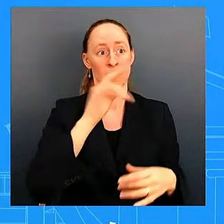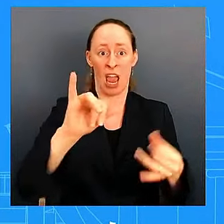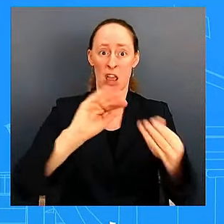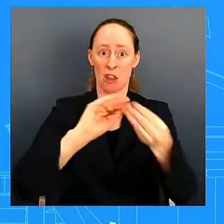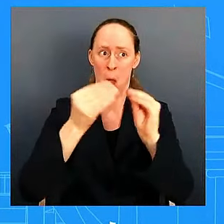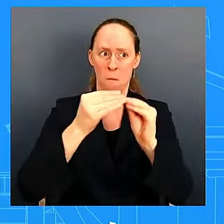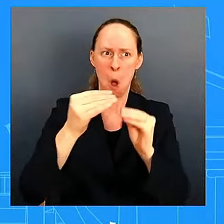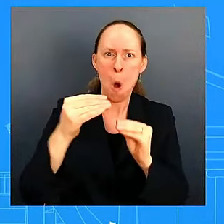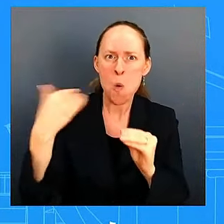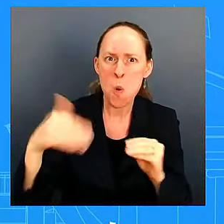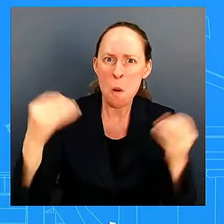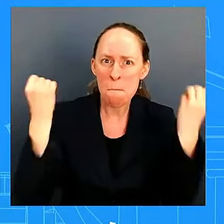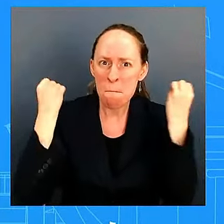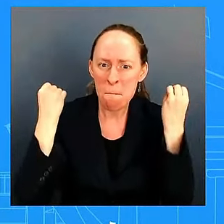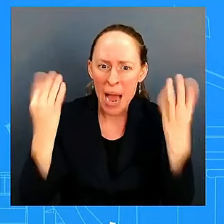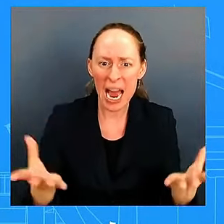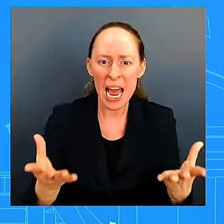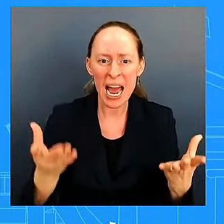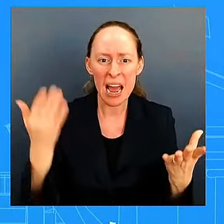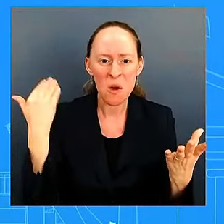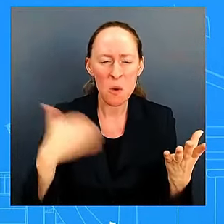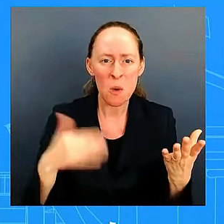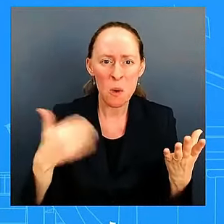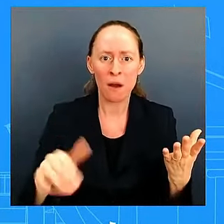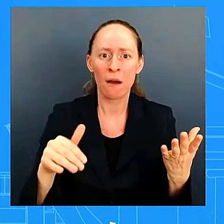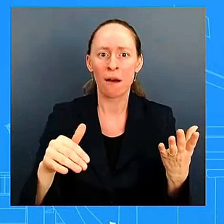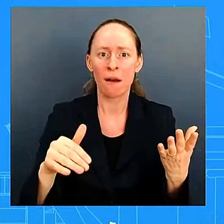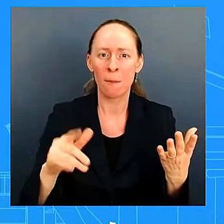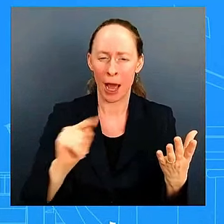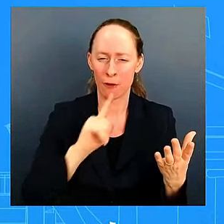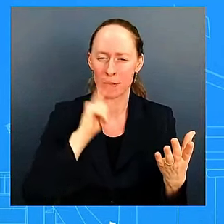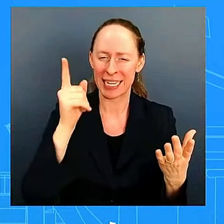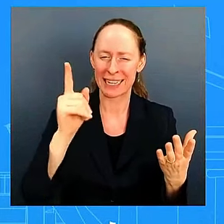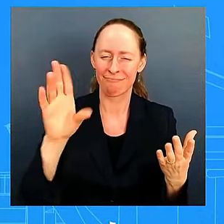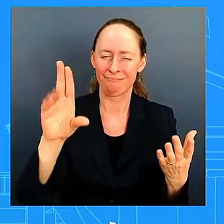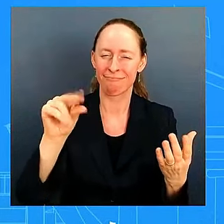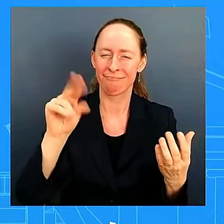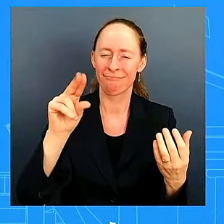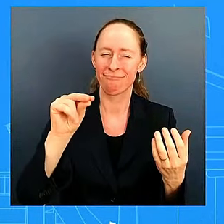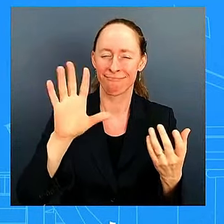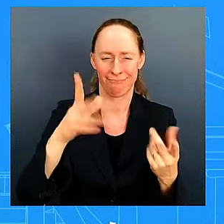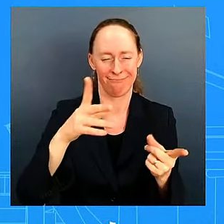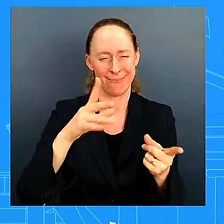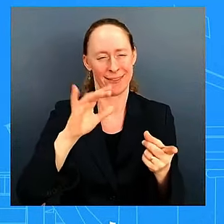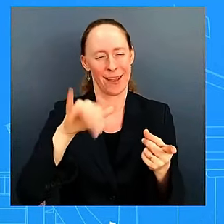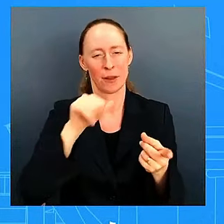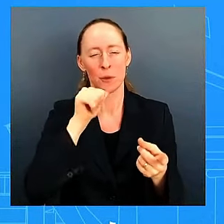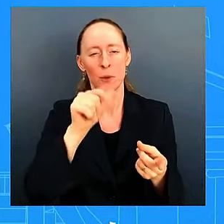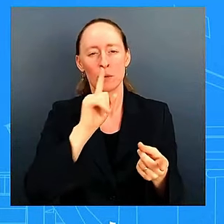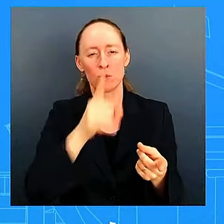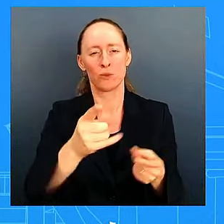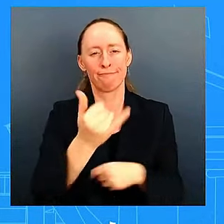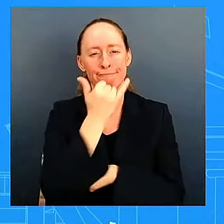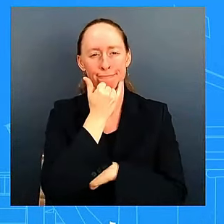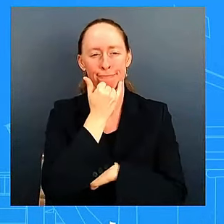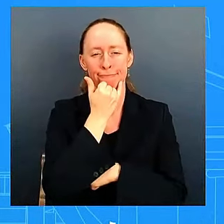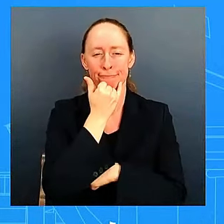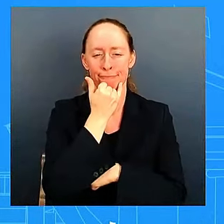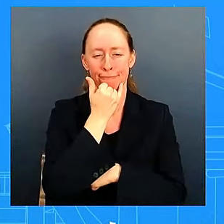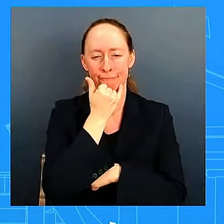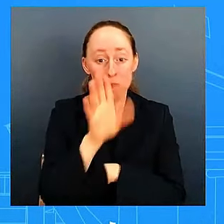the total returns and removal of the past year that has been higher than every year under the previous administration